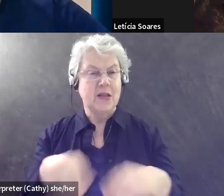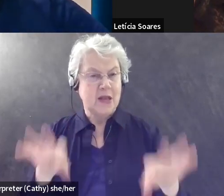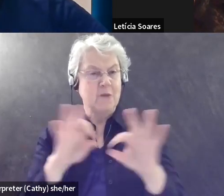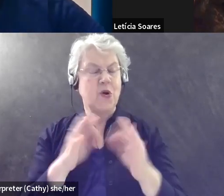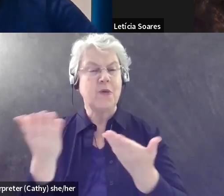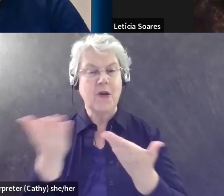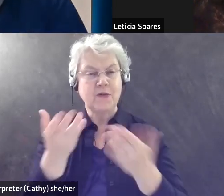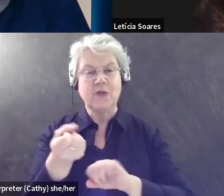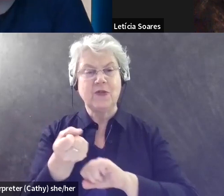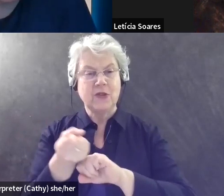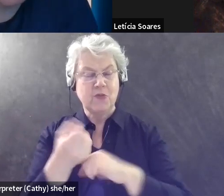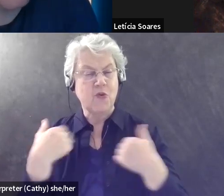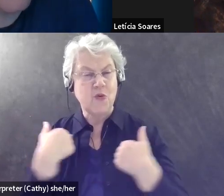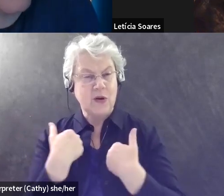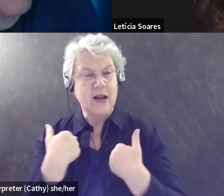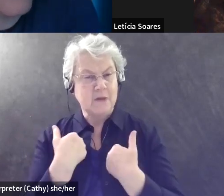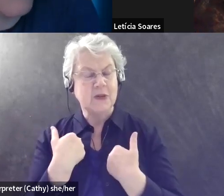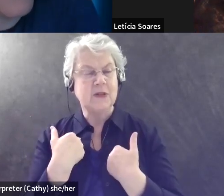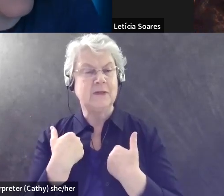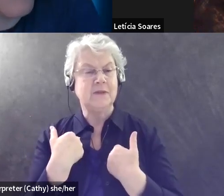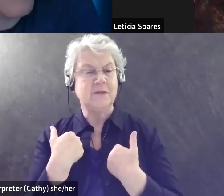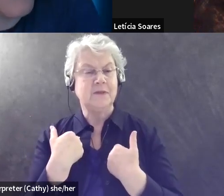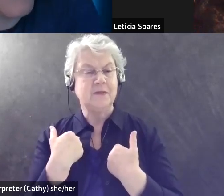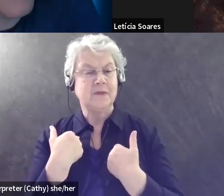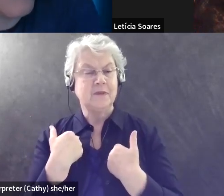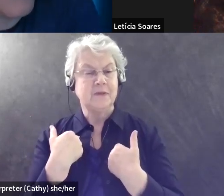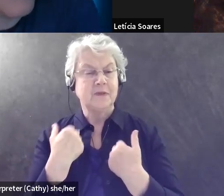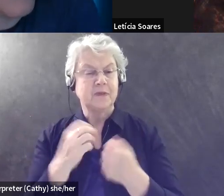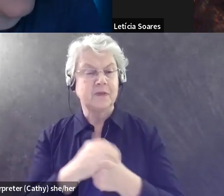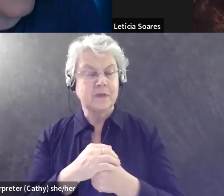supporting animals and including the animals, right?